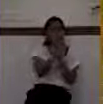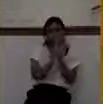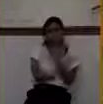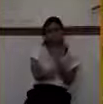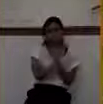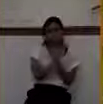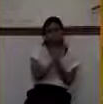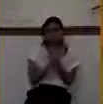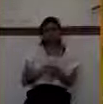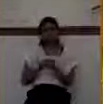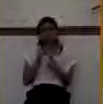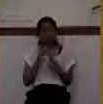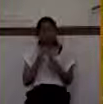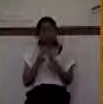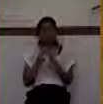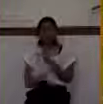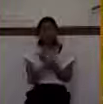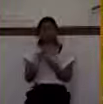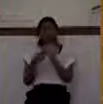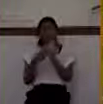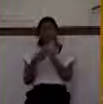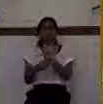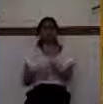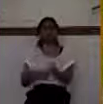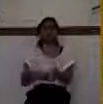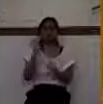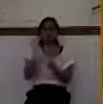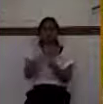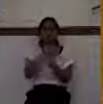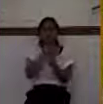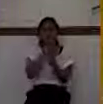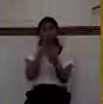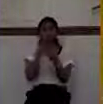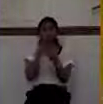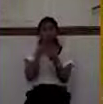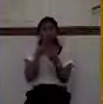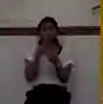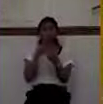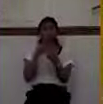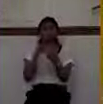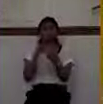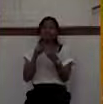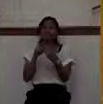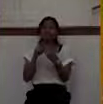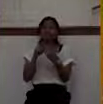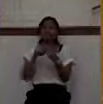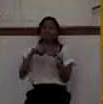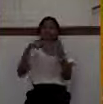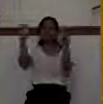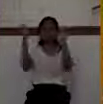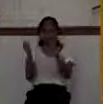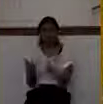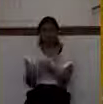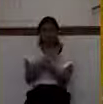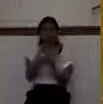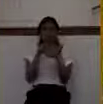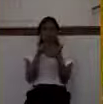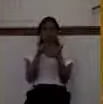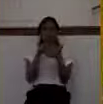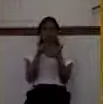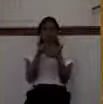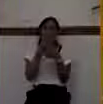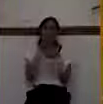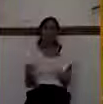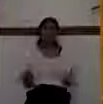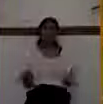There's delusion. There's deterioration. Another thing that was happening was division. These bronze shields were a reminder that they were a weakened nation.